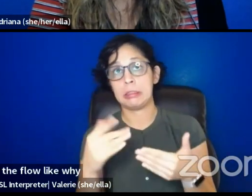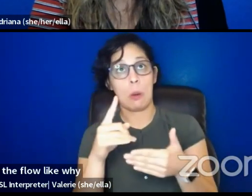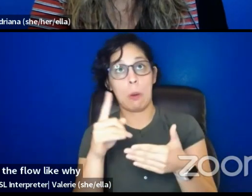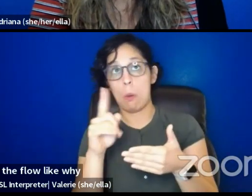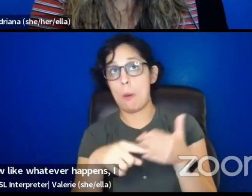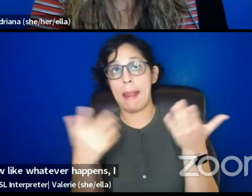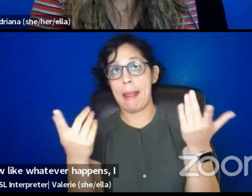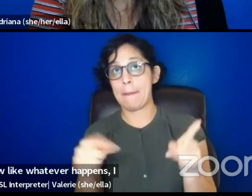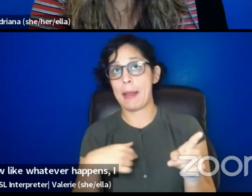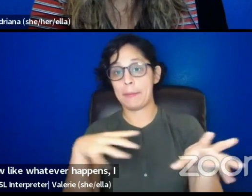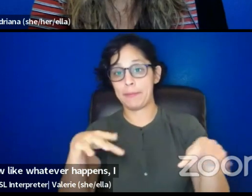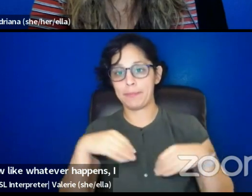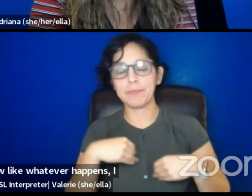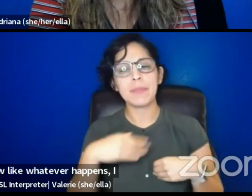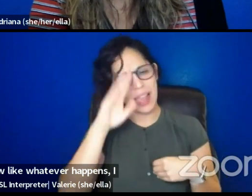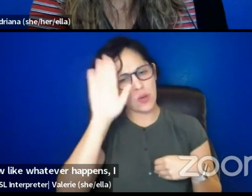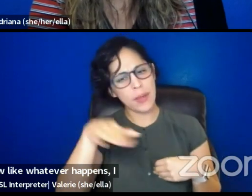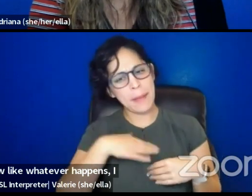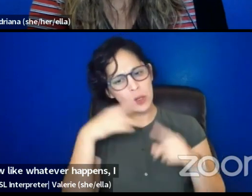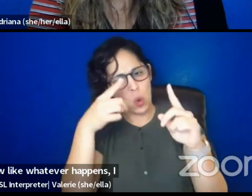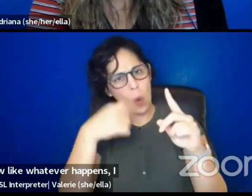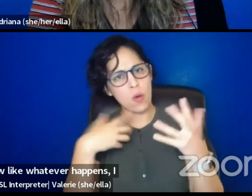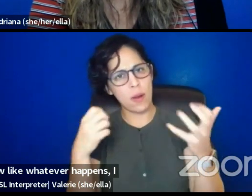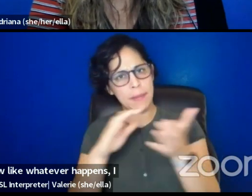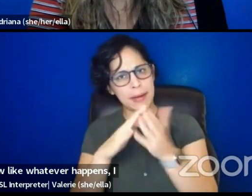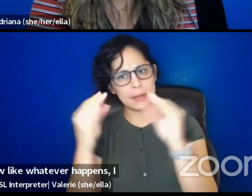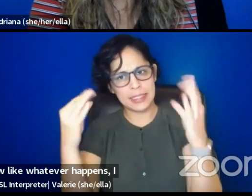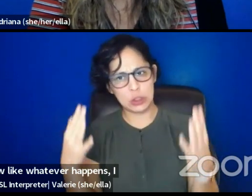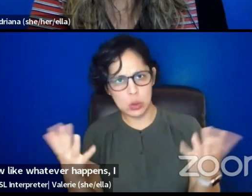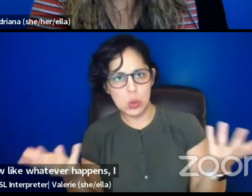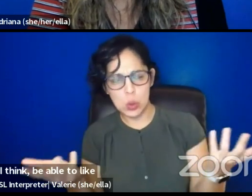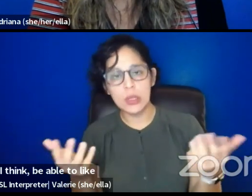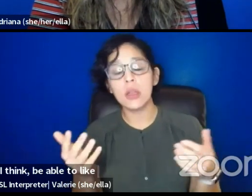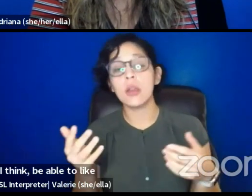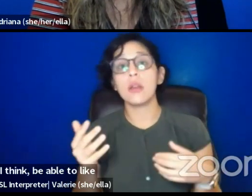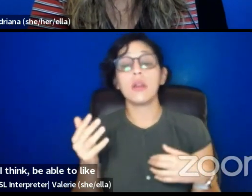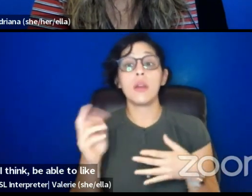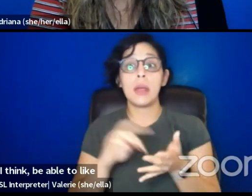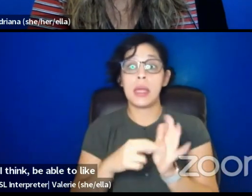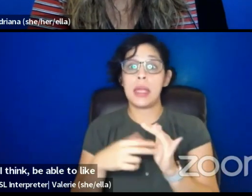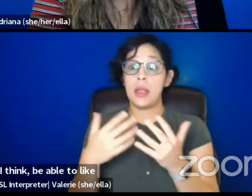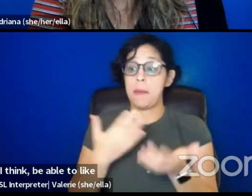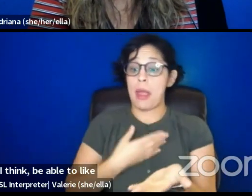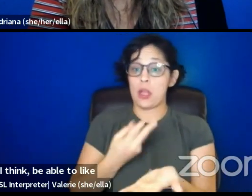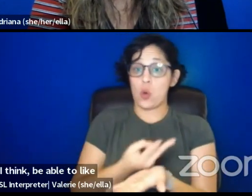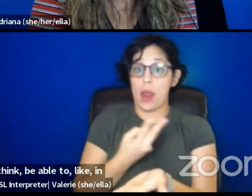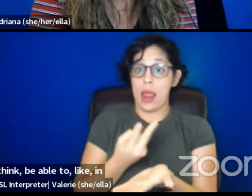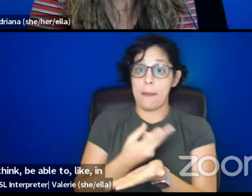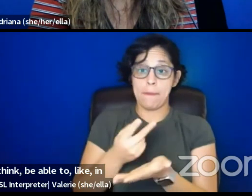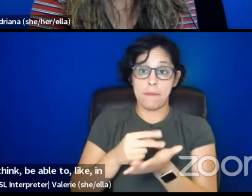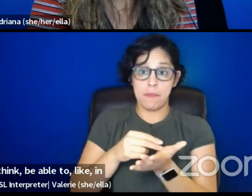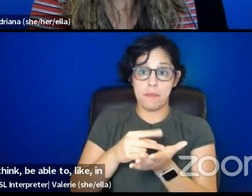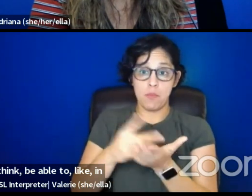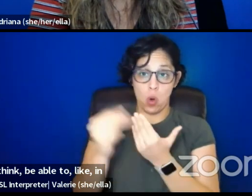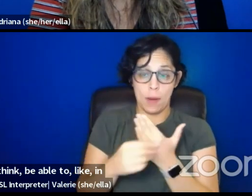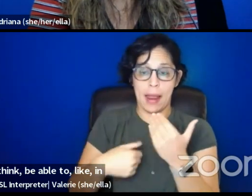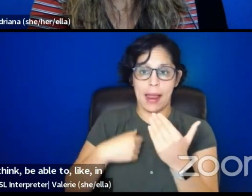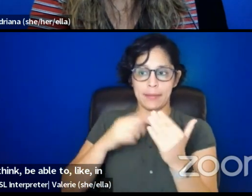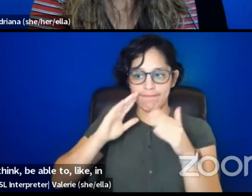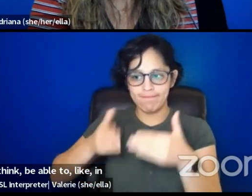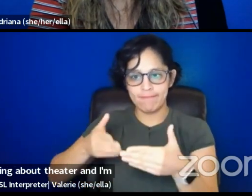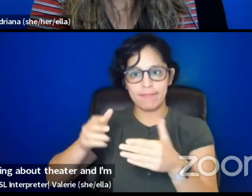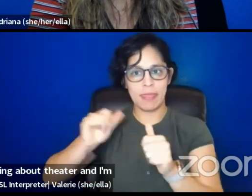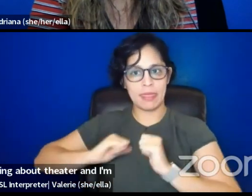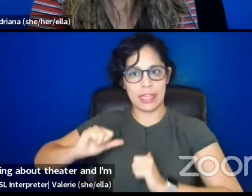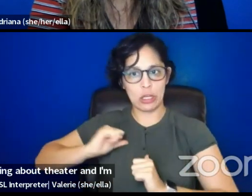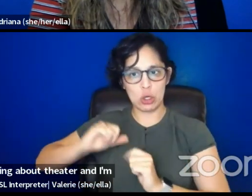teach, so I think to be able to, like, in my graduate program, I'm talking about theater, and I'm talking about